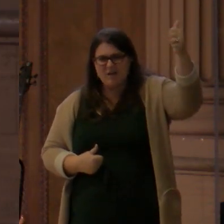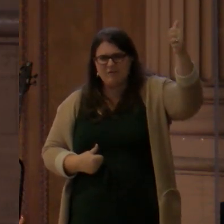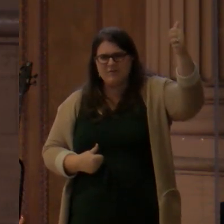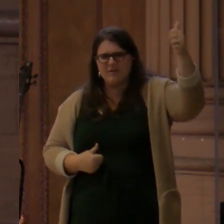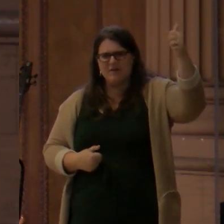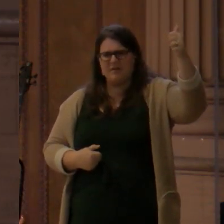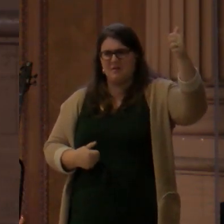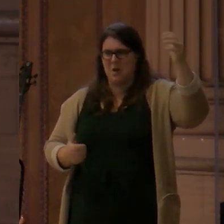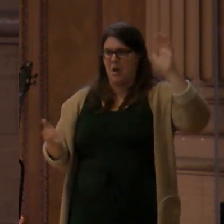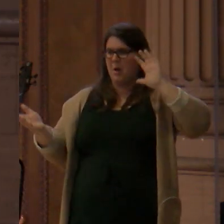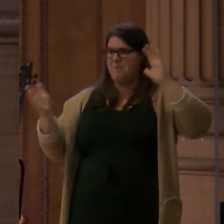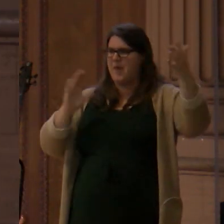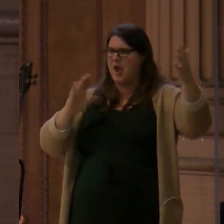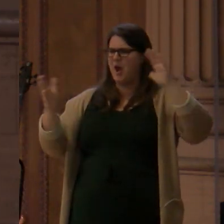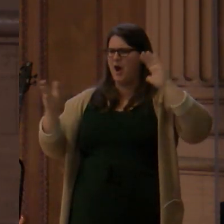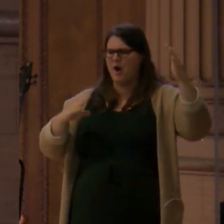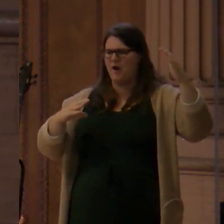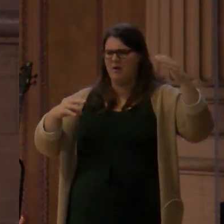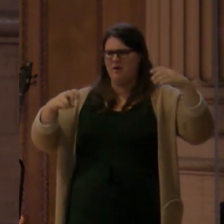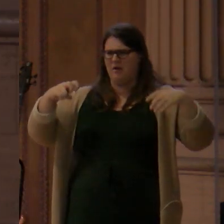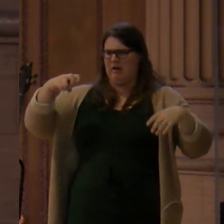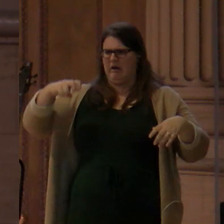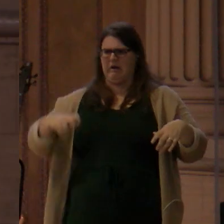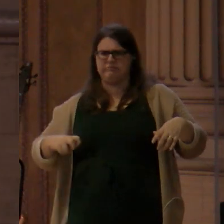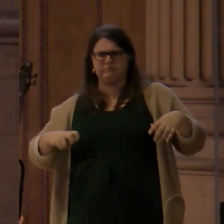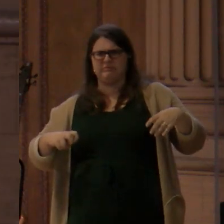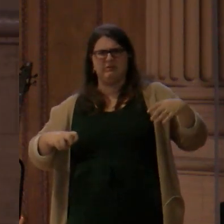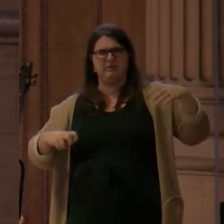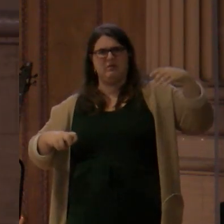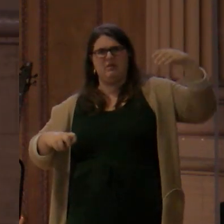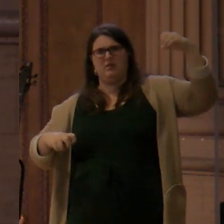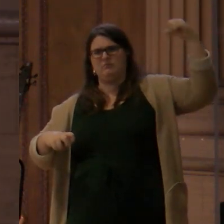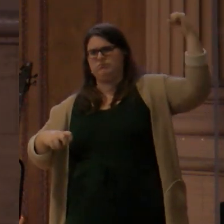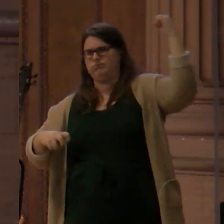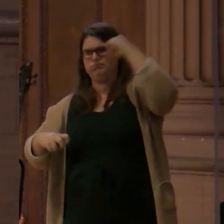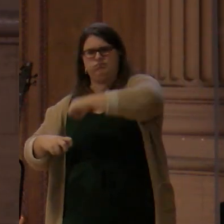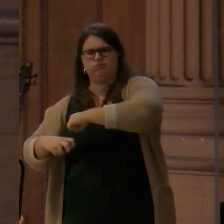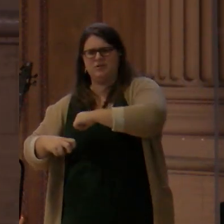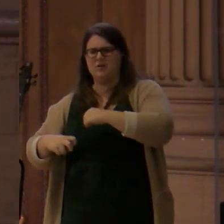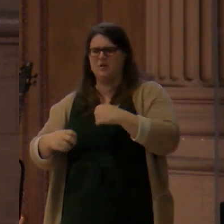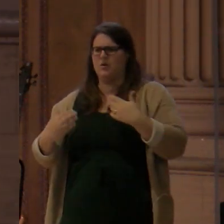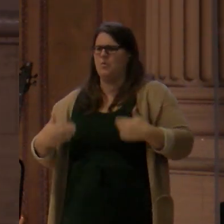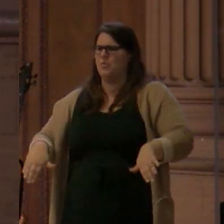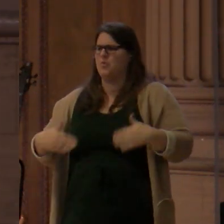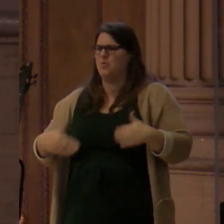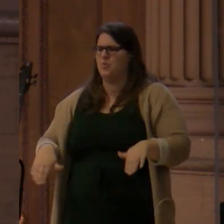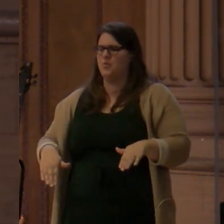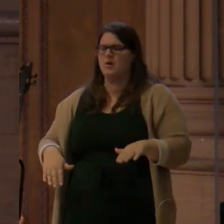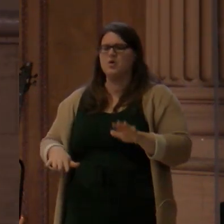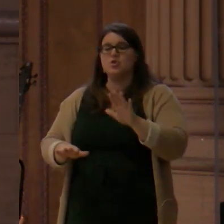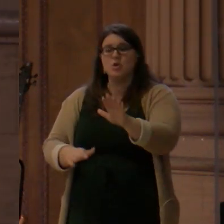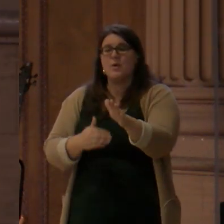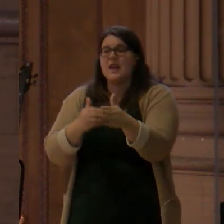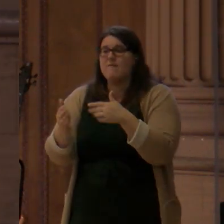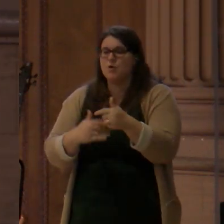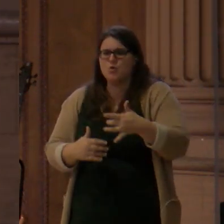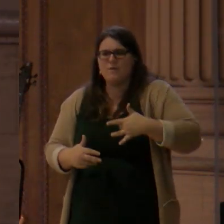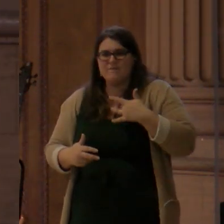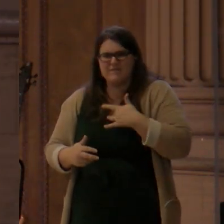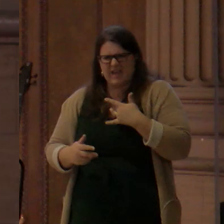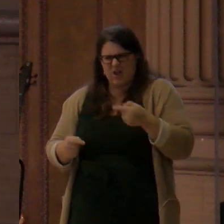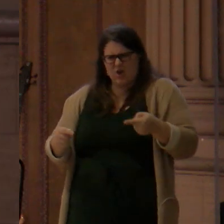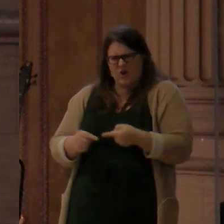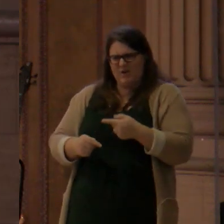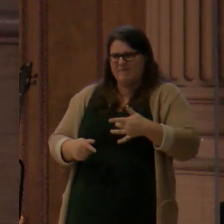are engaged in the defense of the seed of the woman in the day of battle. Therefore, brethren, be steadfast in resisting the evil one,